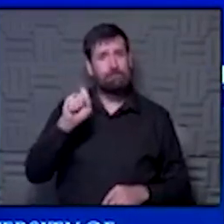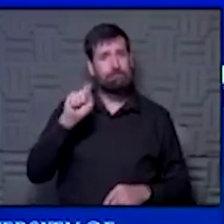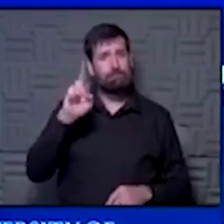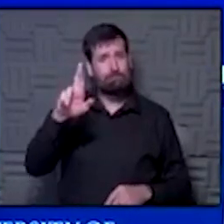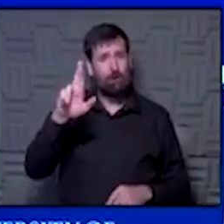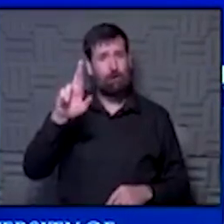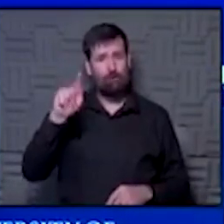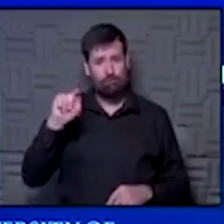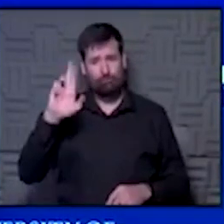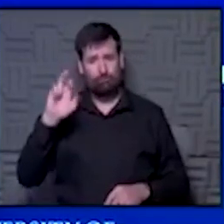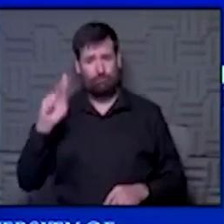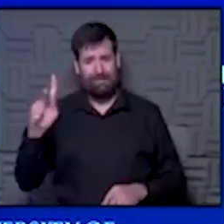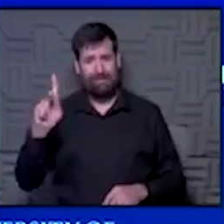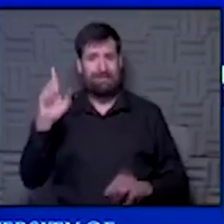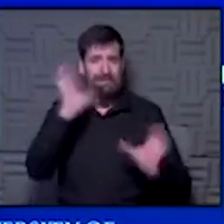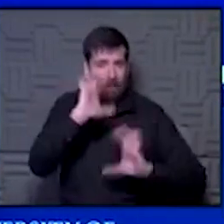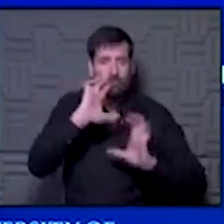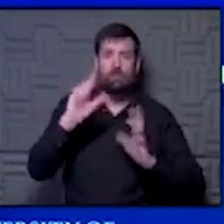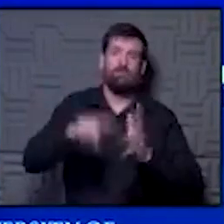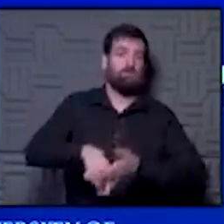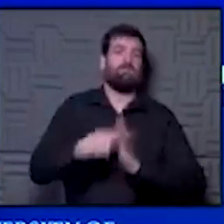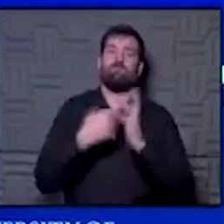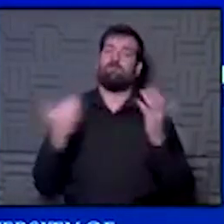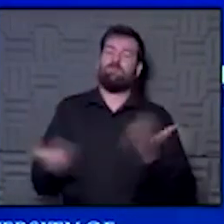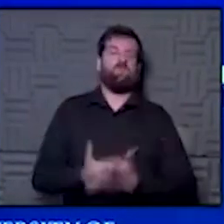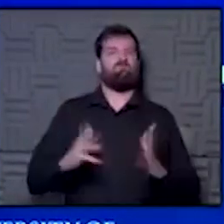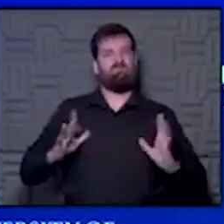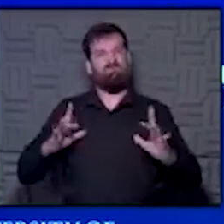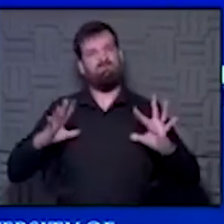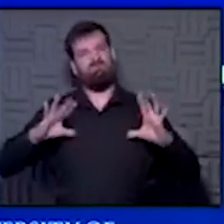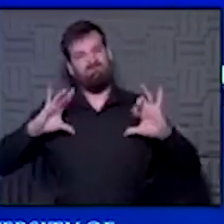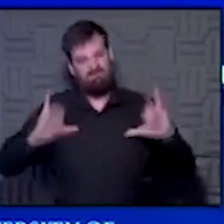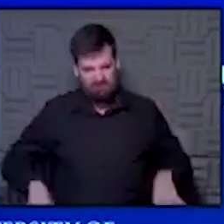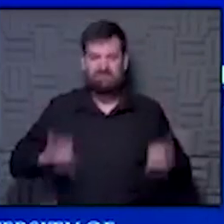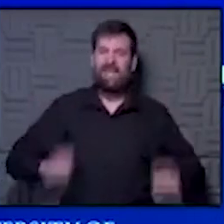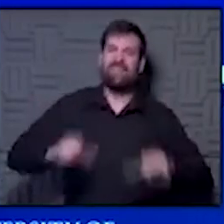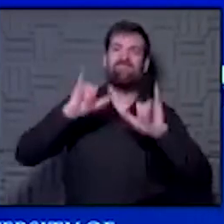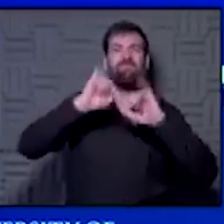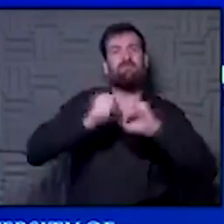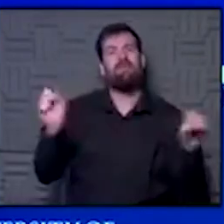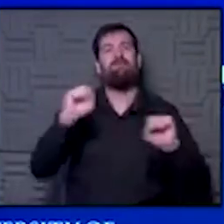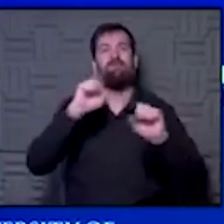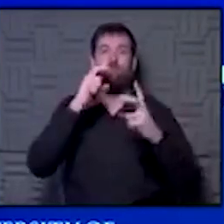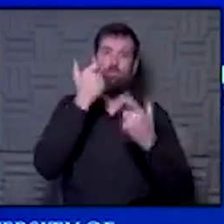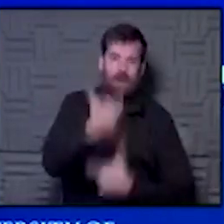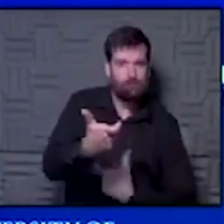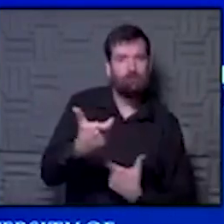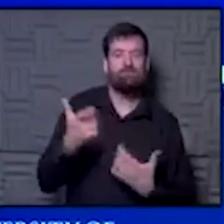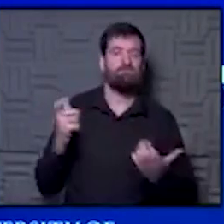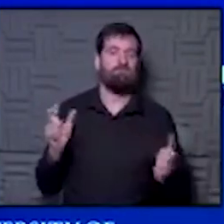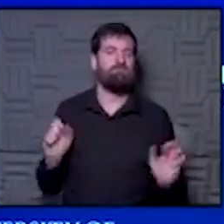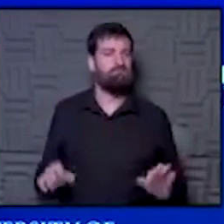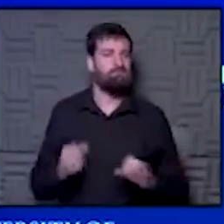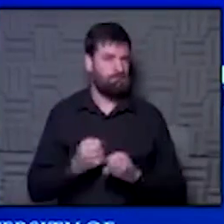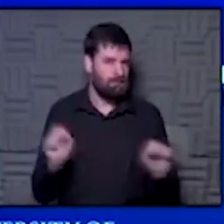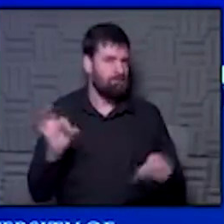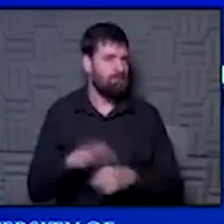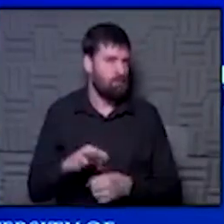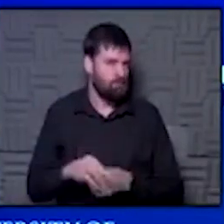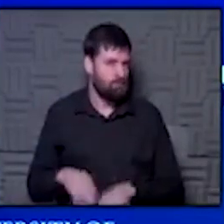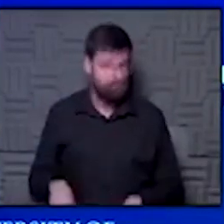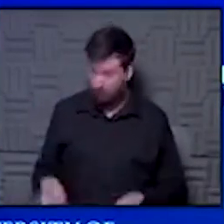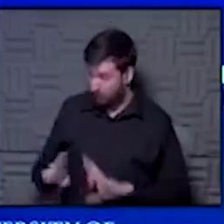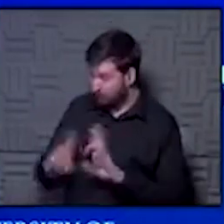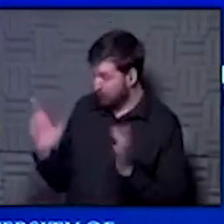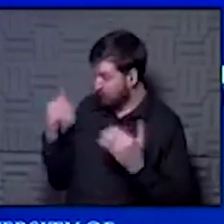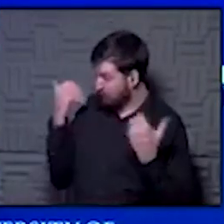it was fantastic. And so, yes, you can stay safe watching to Star Trek Discovery. You can stay safe voting. All right. Ready to go into